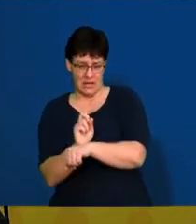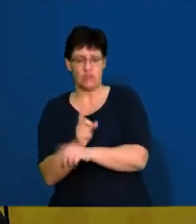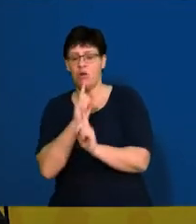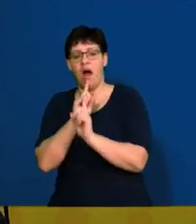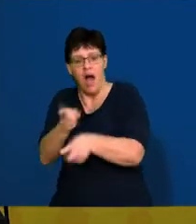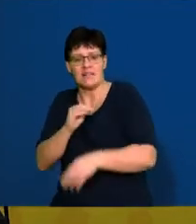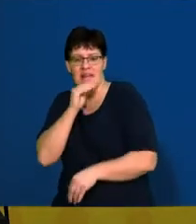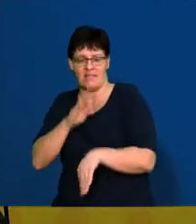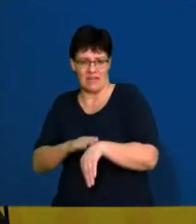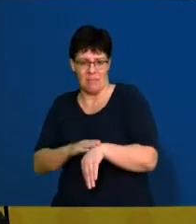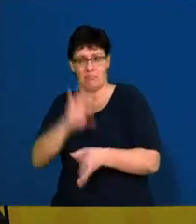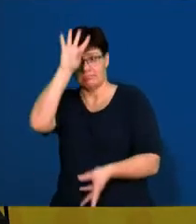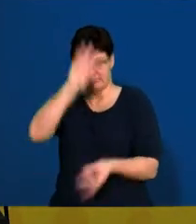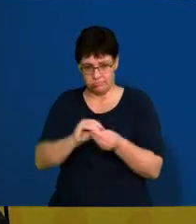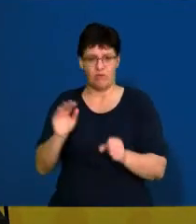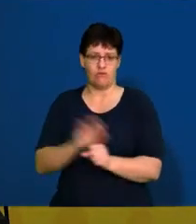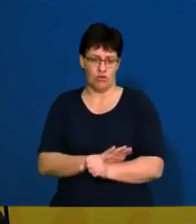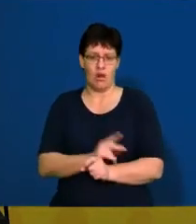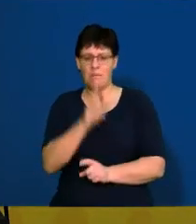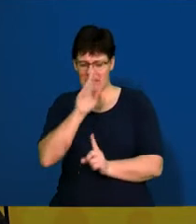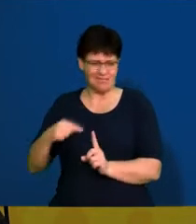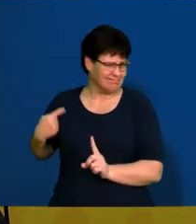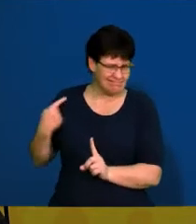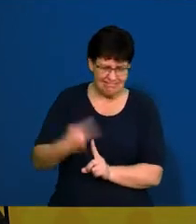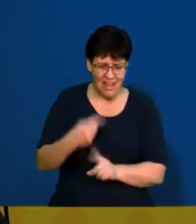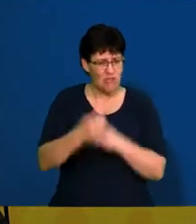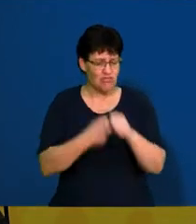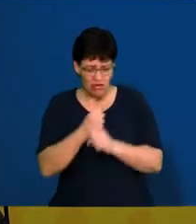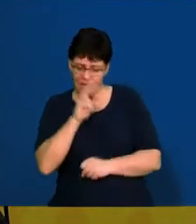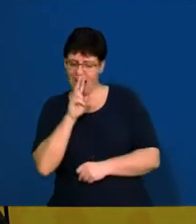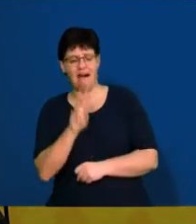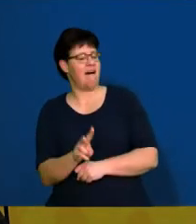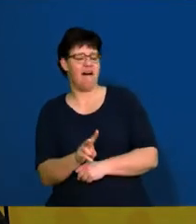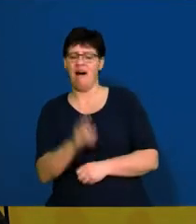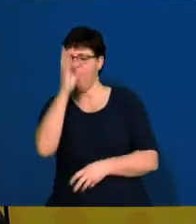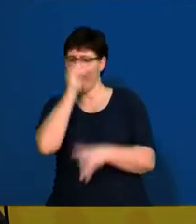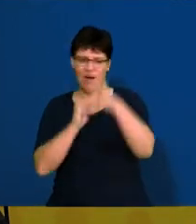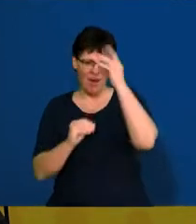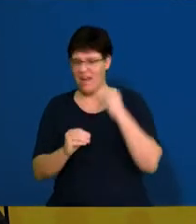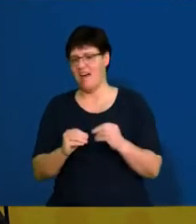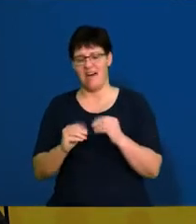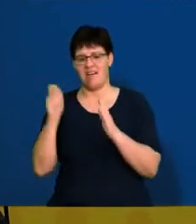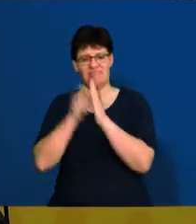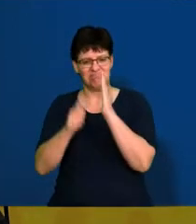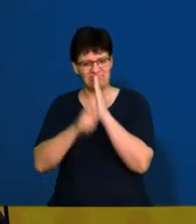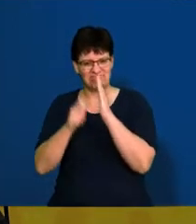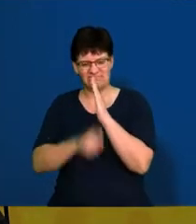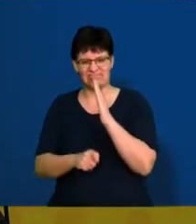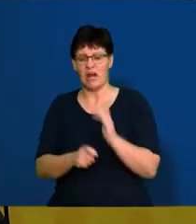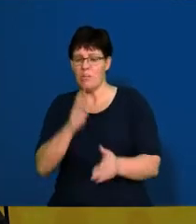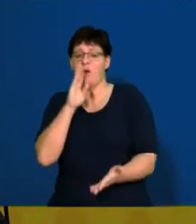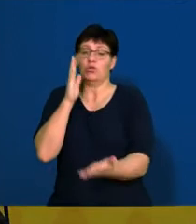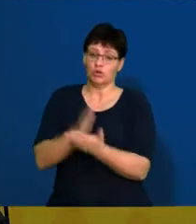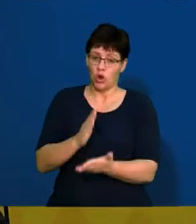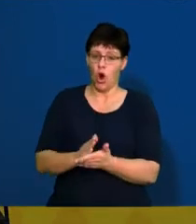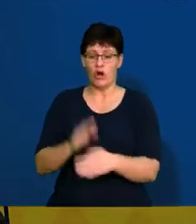in its entirety. I've seen over the years how many learners don't make sure